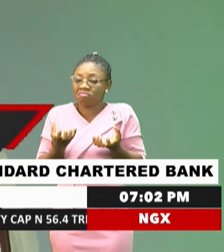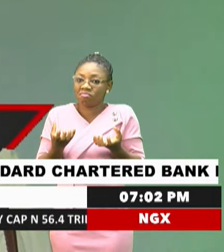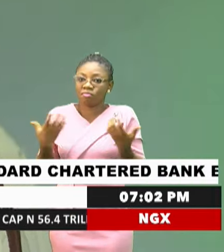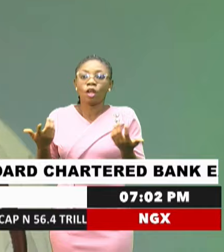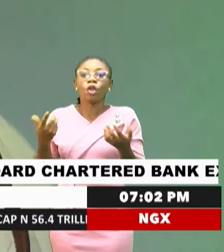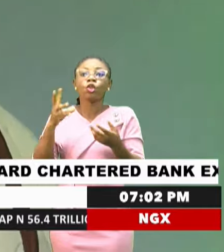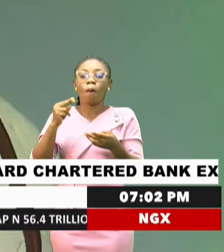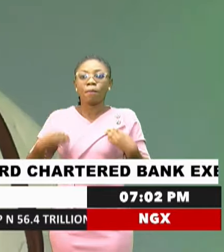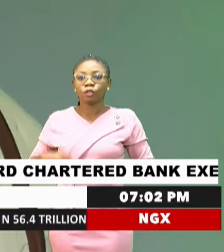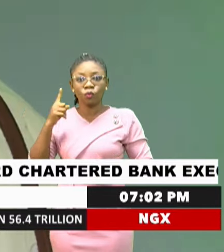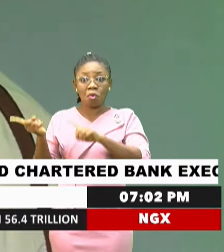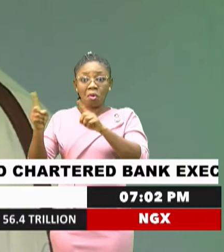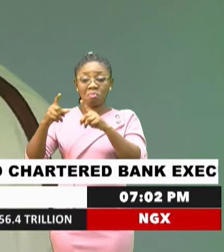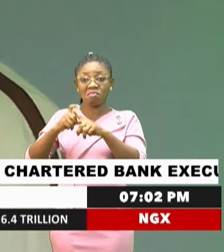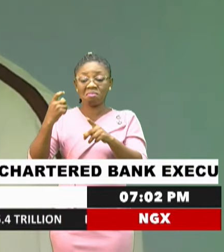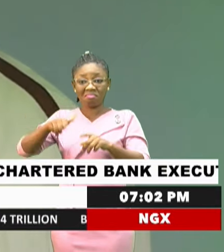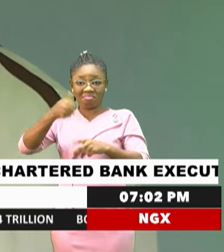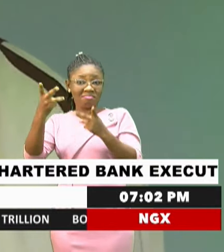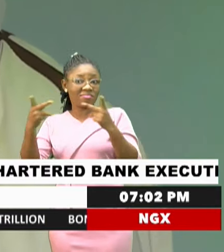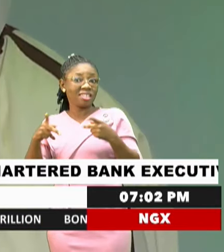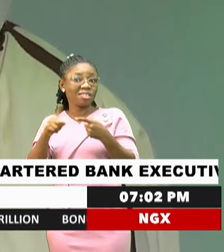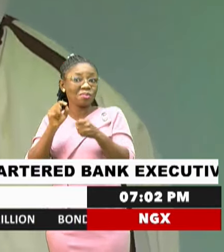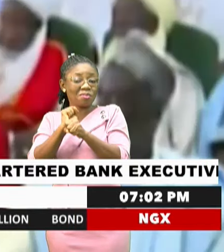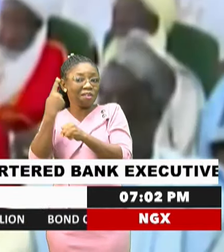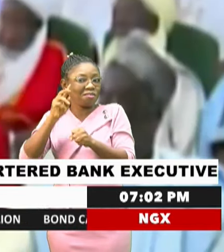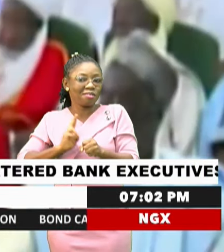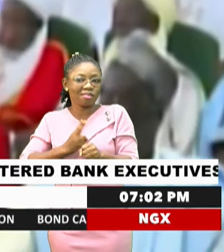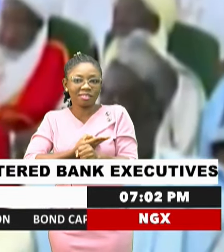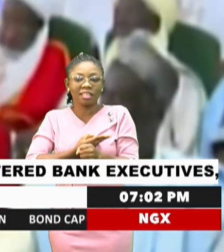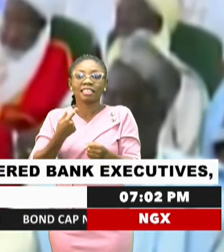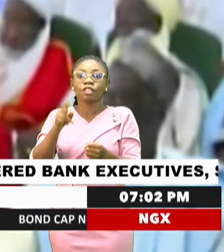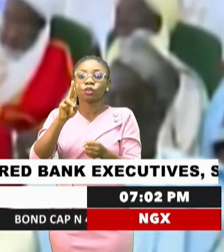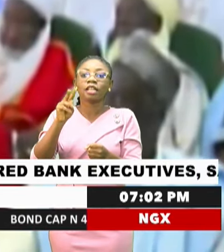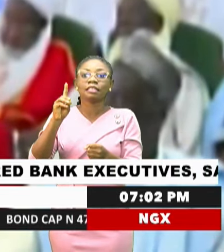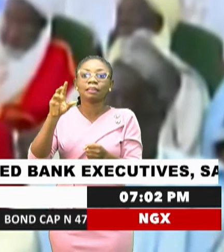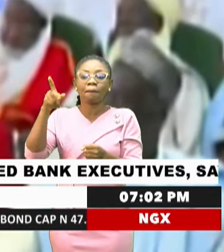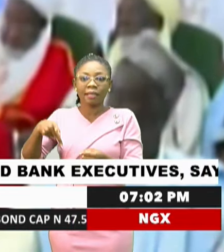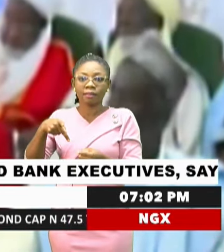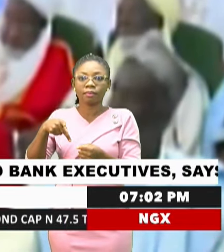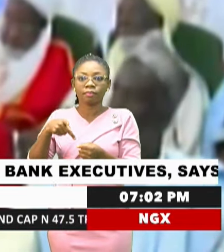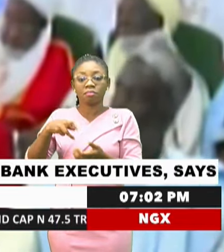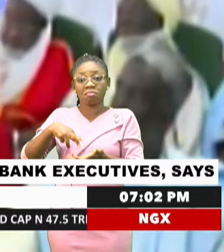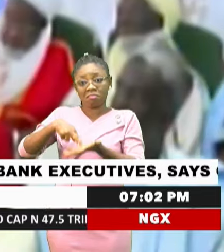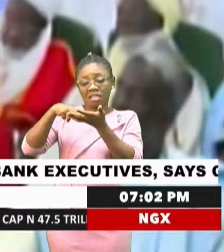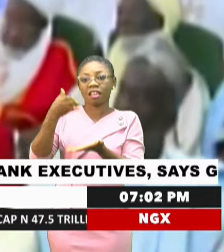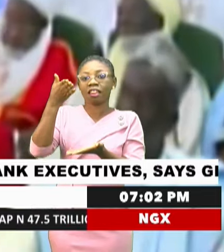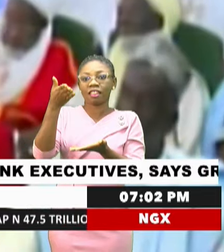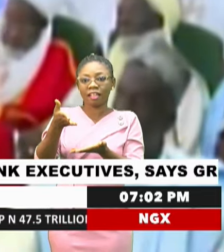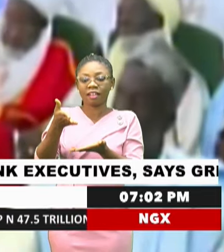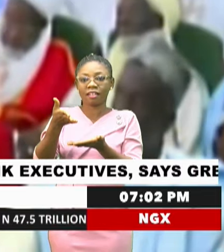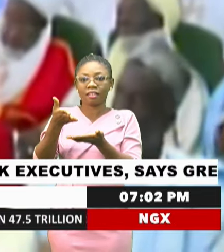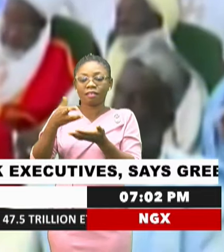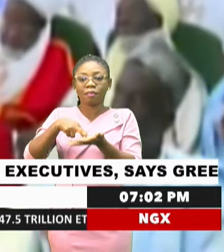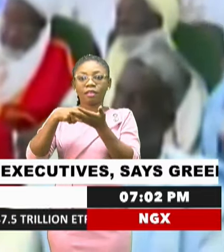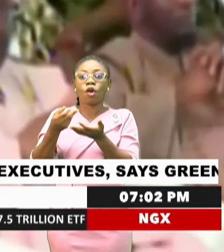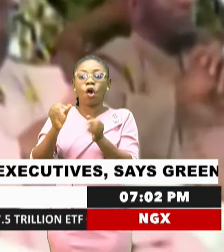Nobody will come from somewhere to work for us. The UNDP resident representative reiterated the organization's